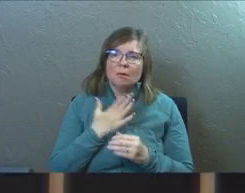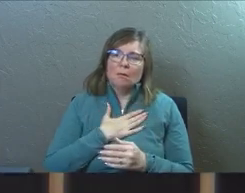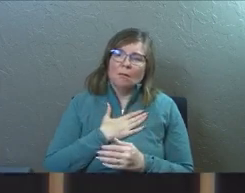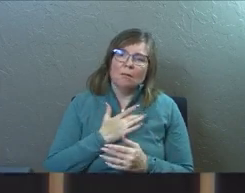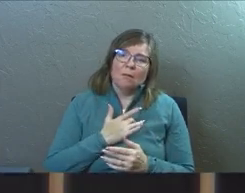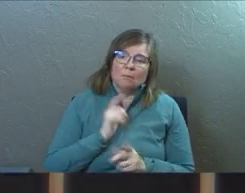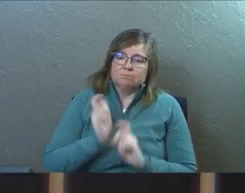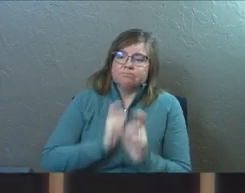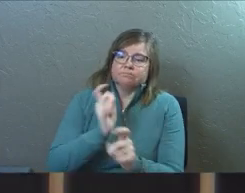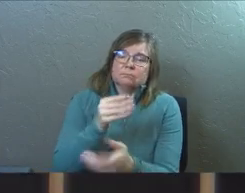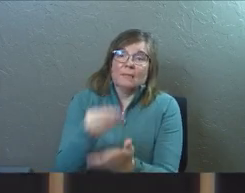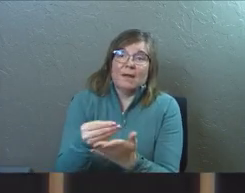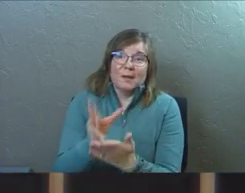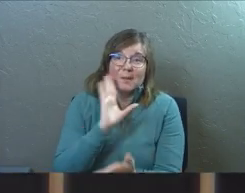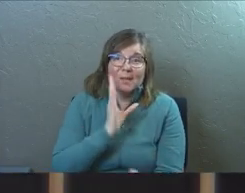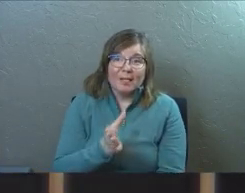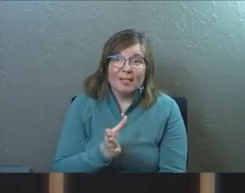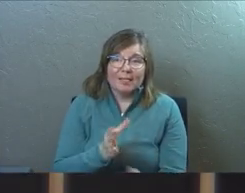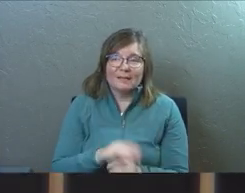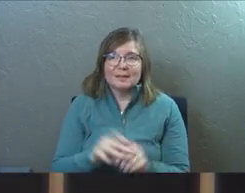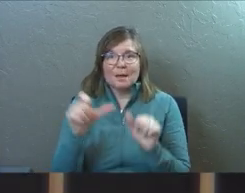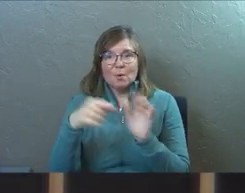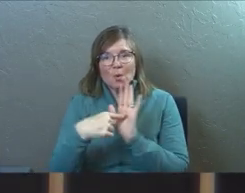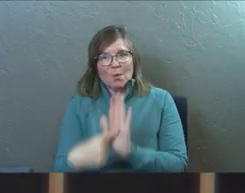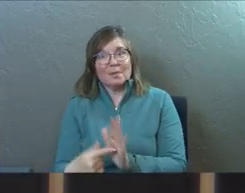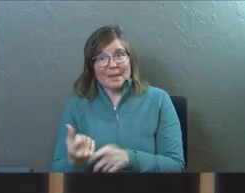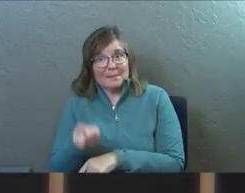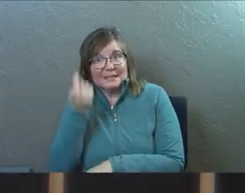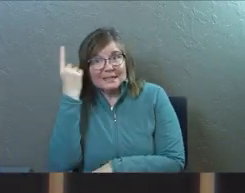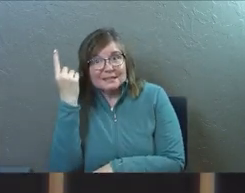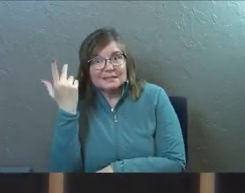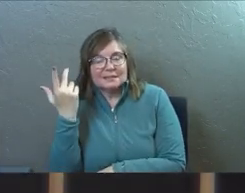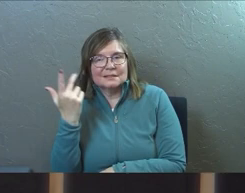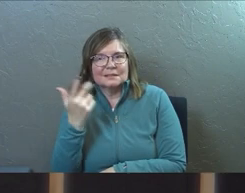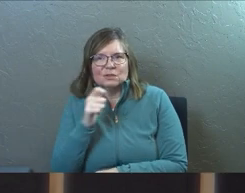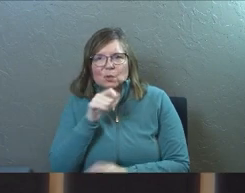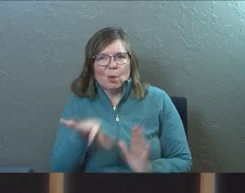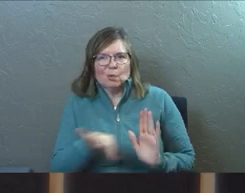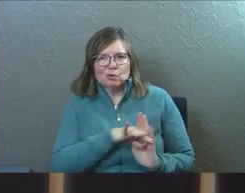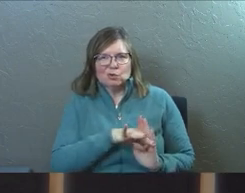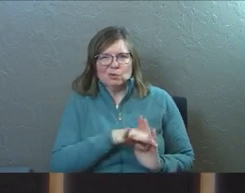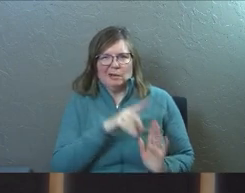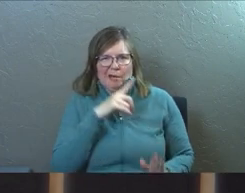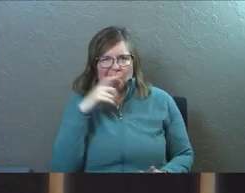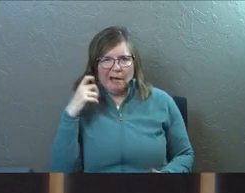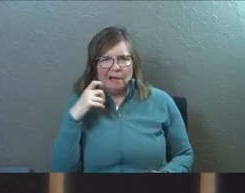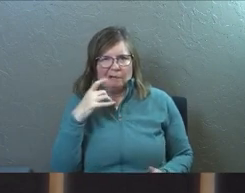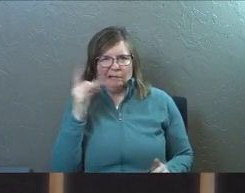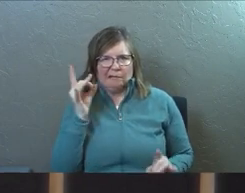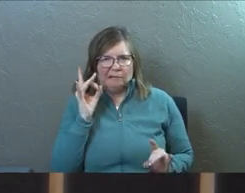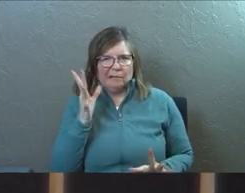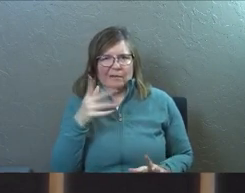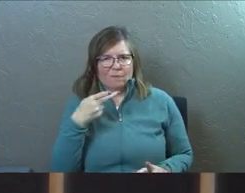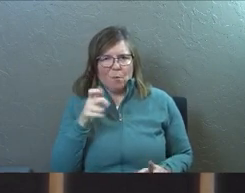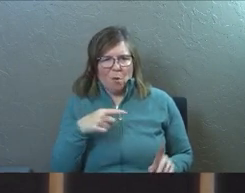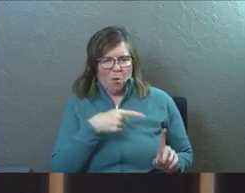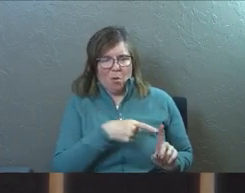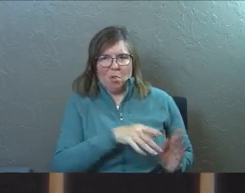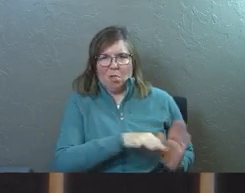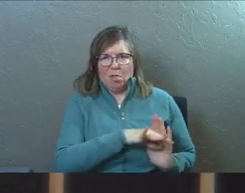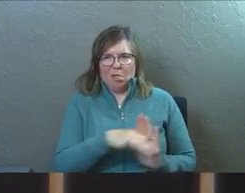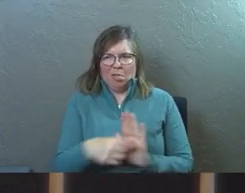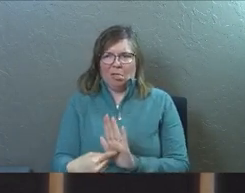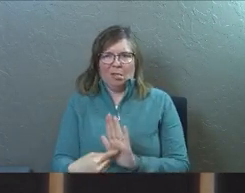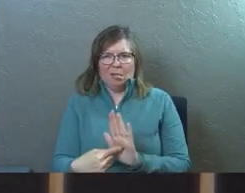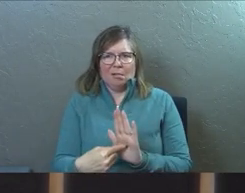going to give all your money there. Poster child, that makes sense. You don't choose ugly, evil Paul to be your